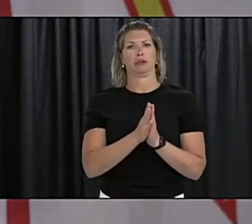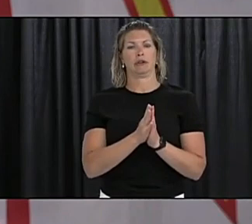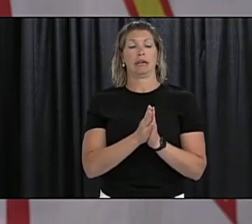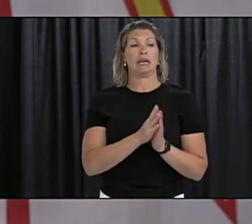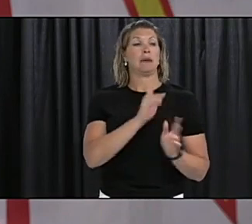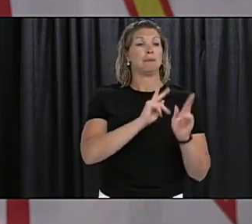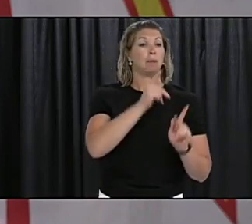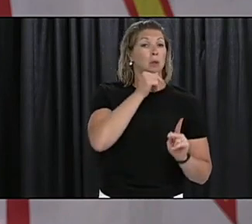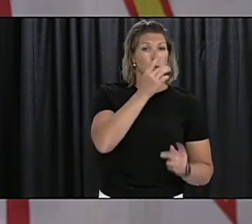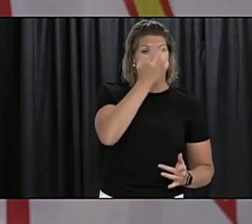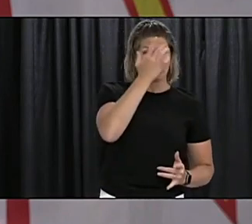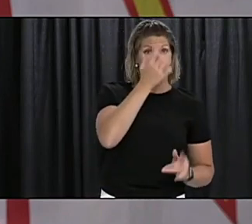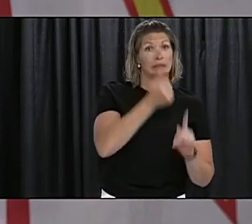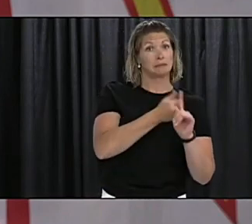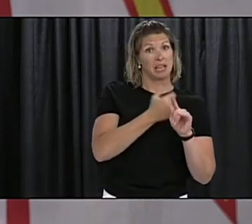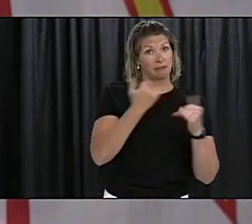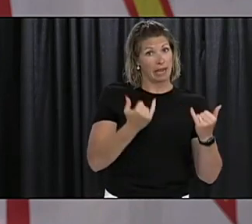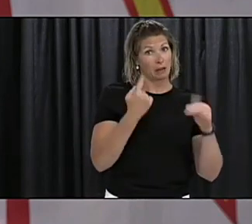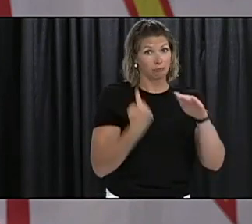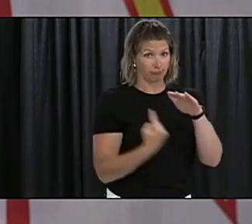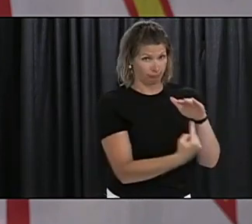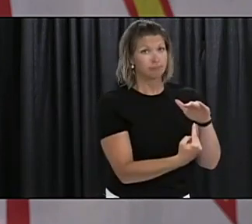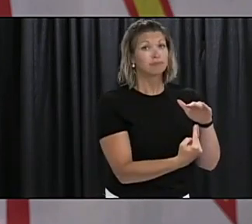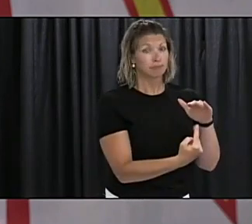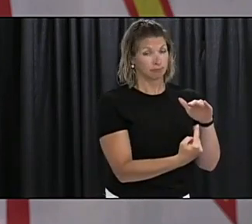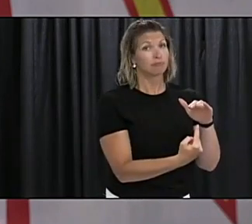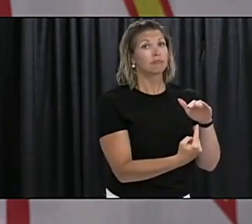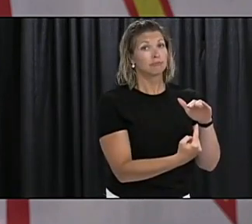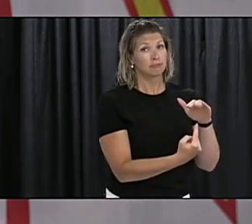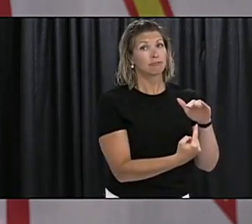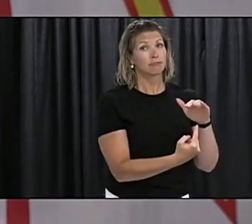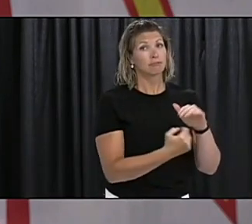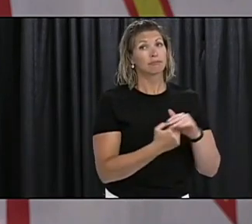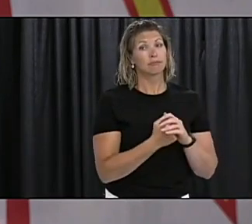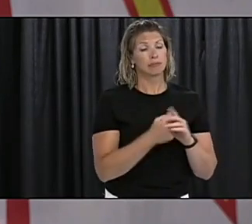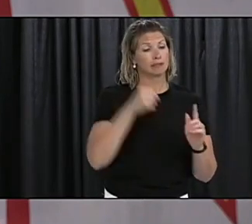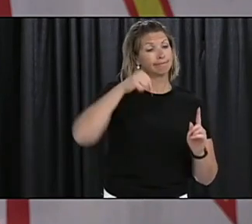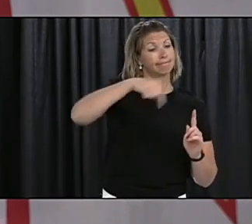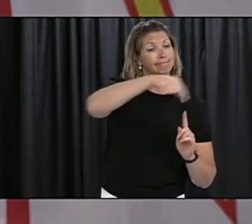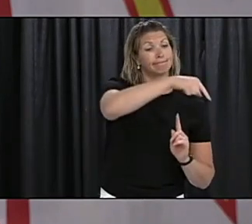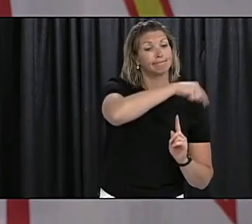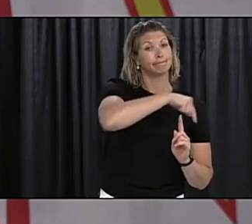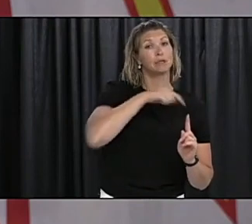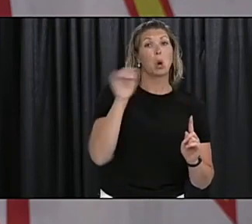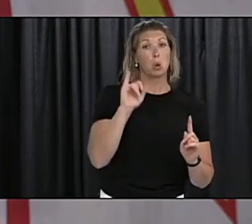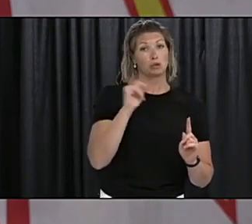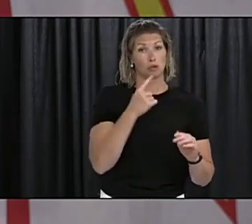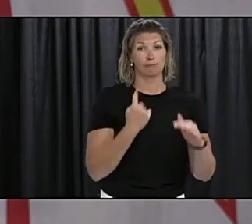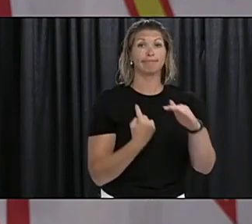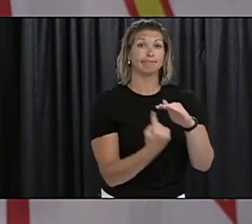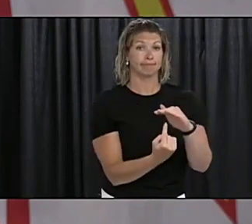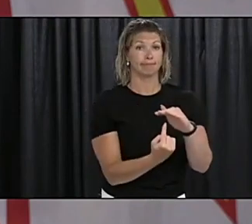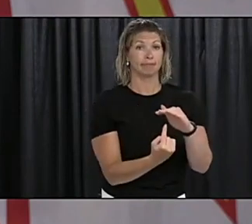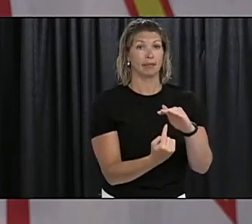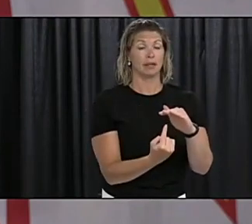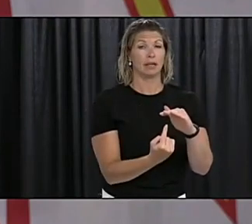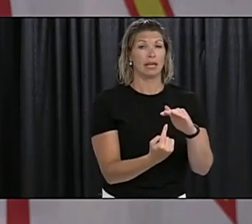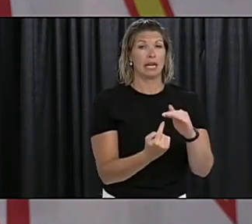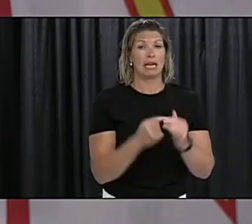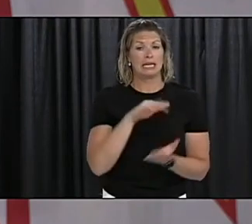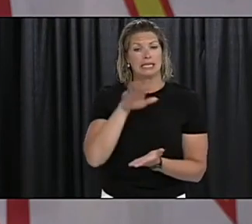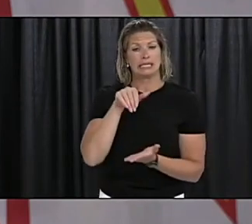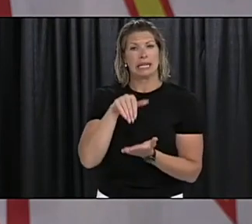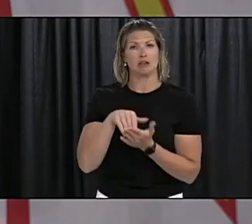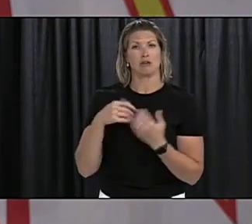or isolating and so at this point we would not advise and central health